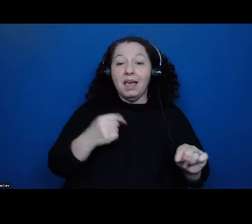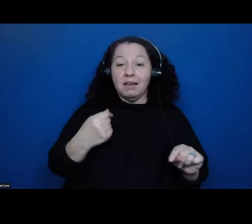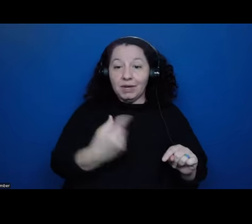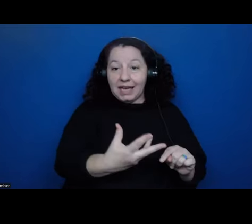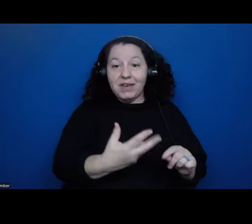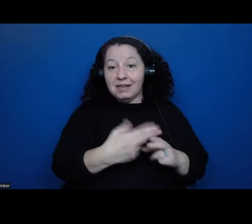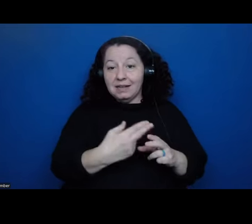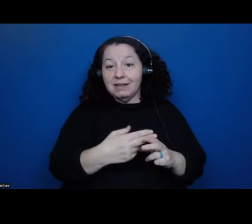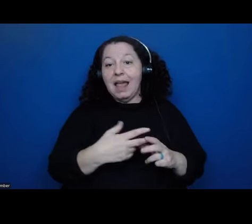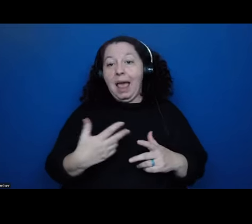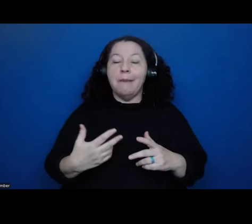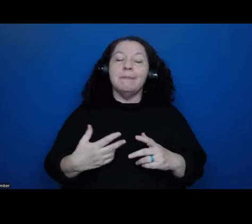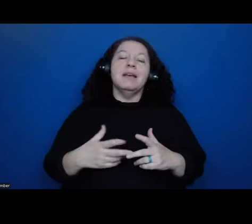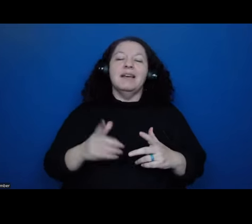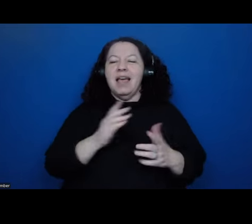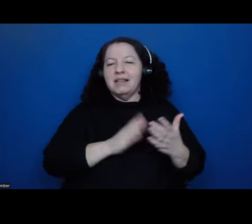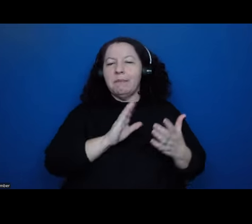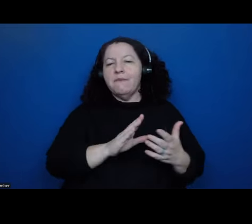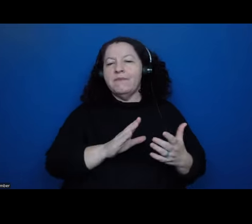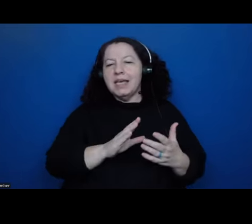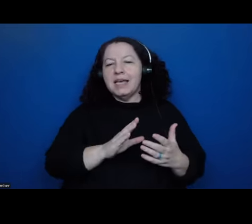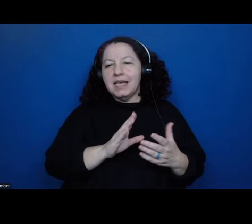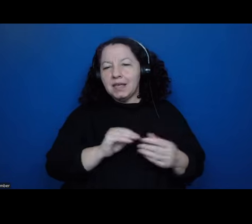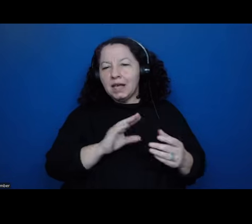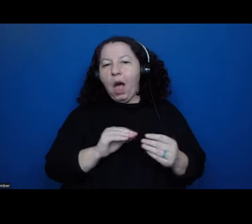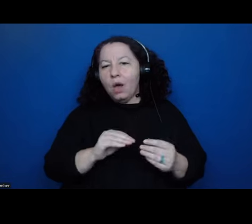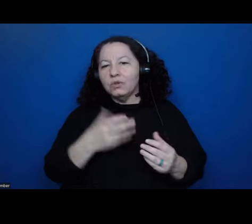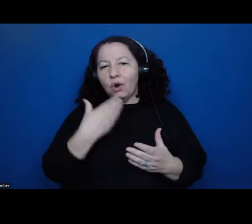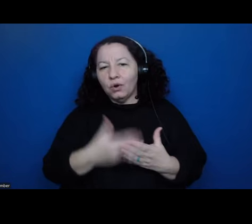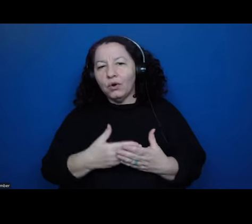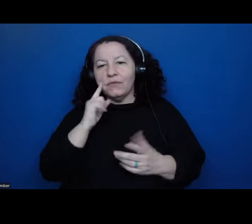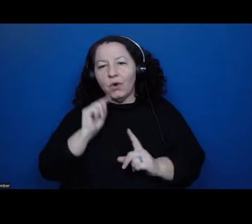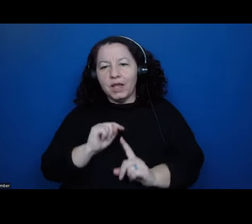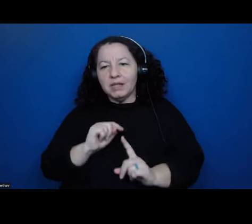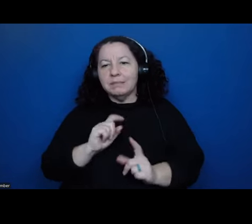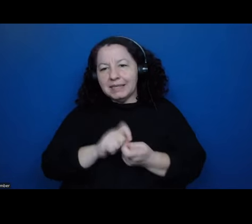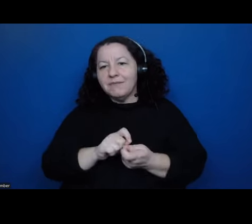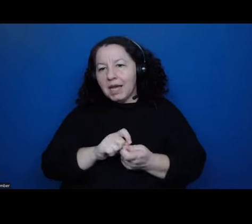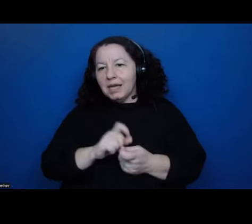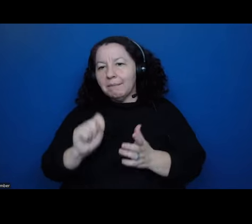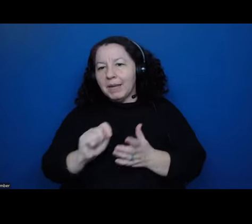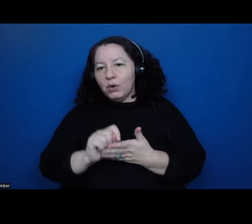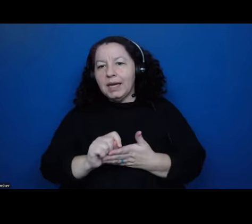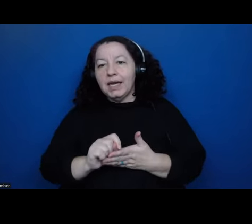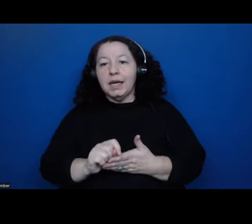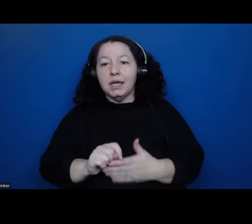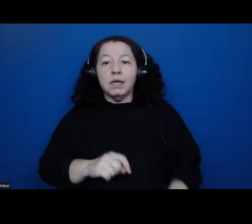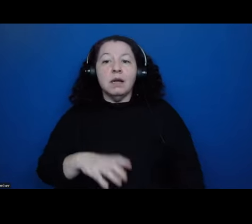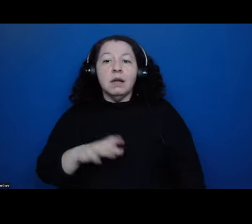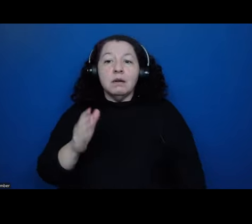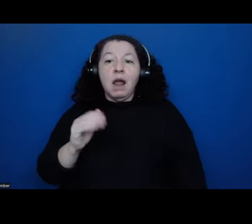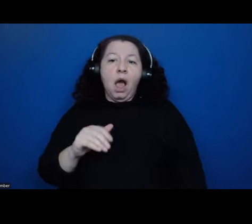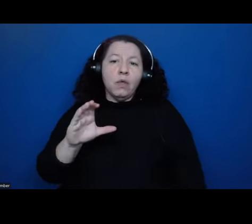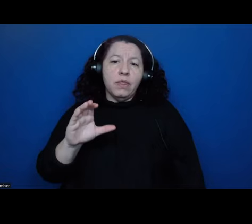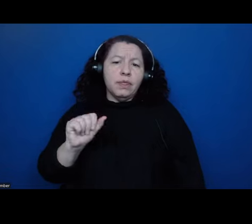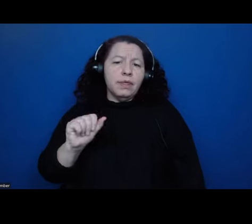of his accounts are, are very good ones, uh, for this one, uh, particular period. The Cabildo, which is sort of the council,